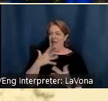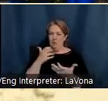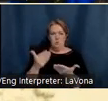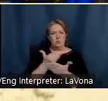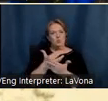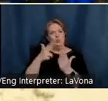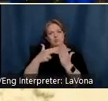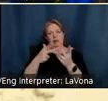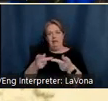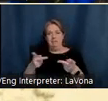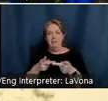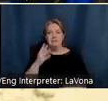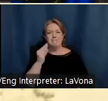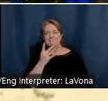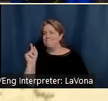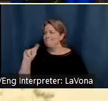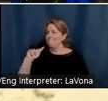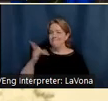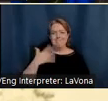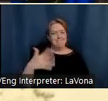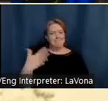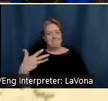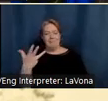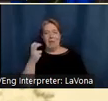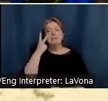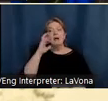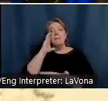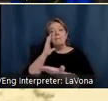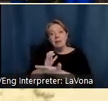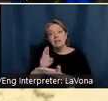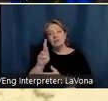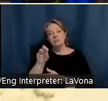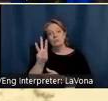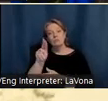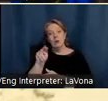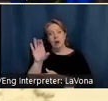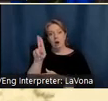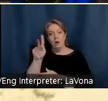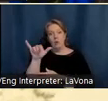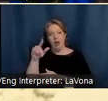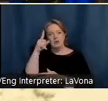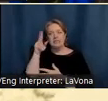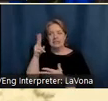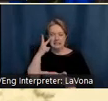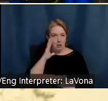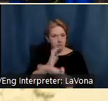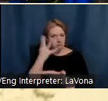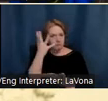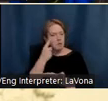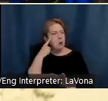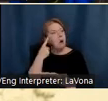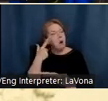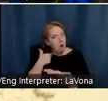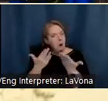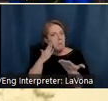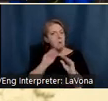of the Brown County Hills and decided it may be a good place to build a home and studio. Walter, Selma's